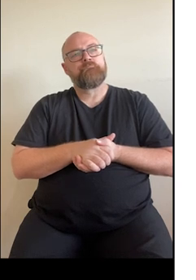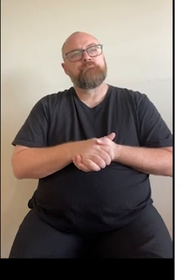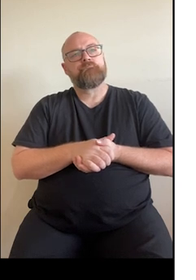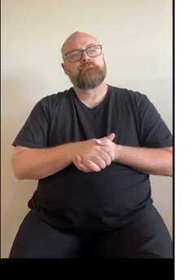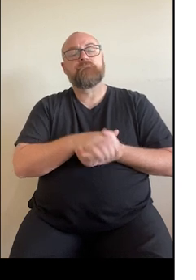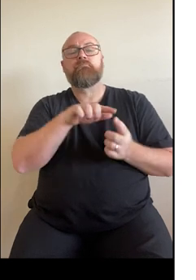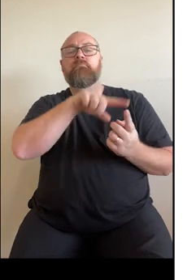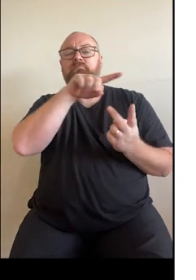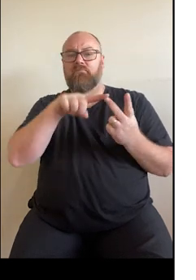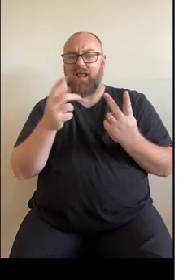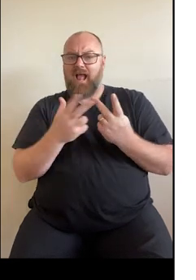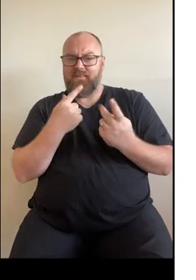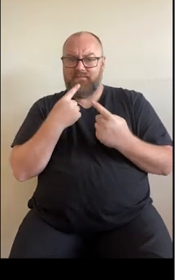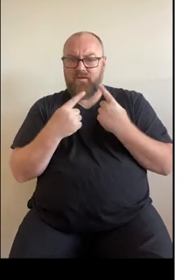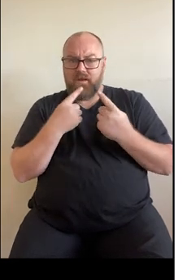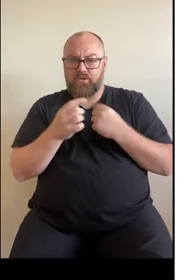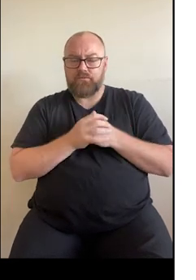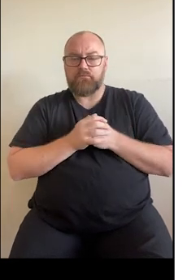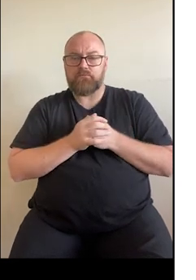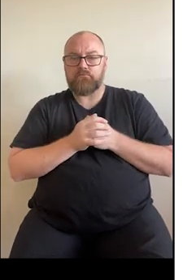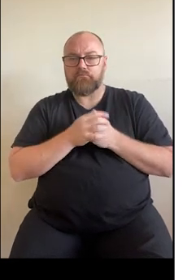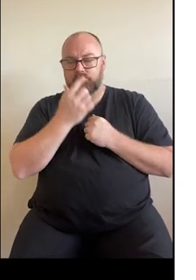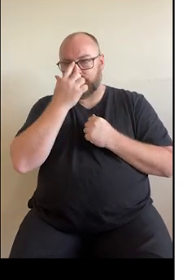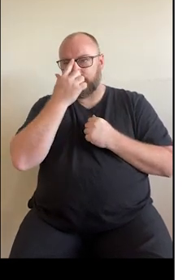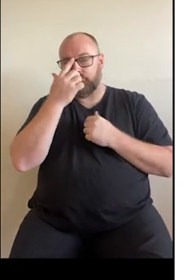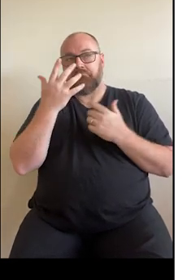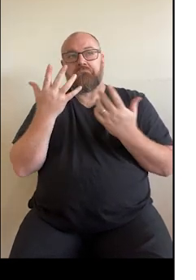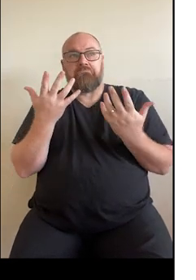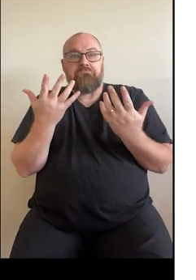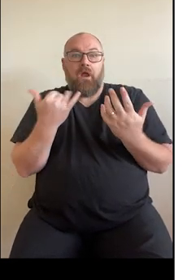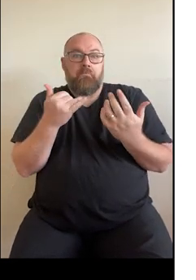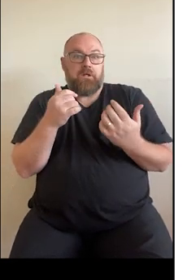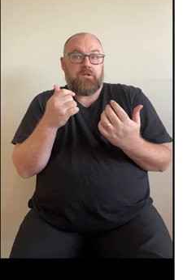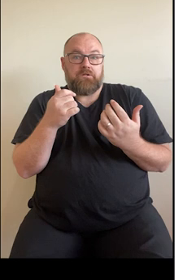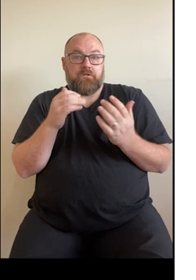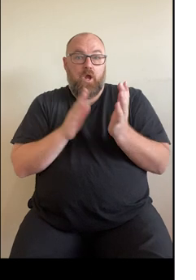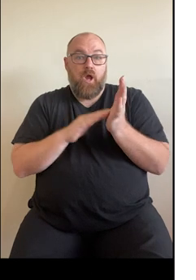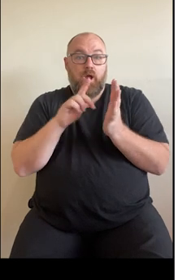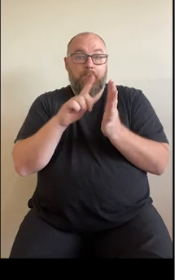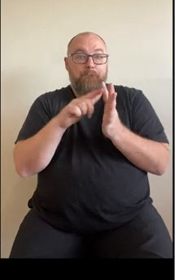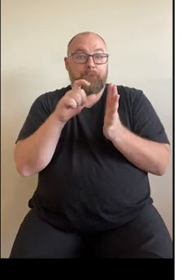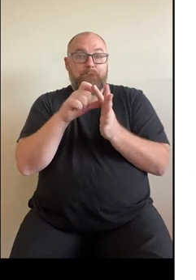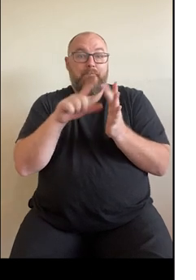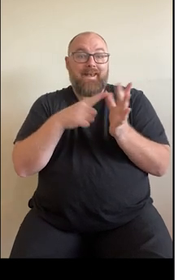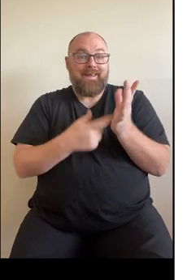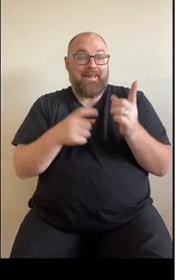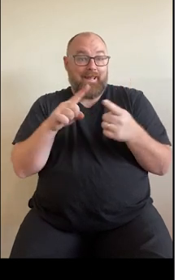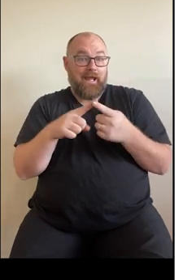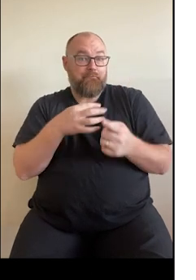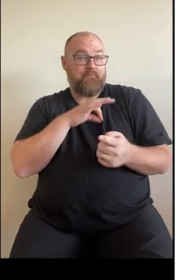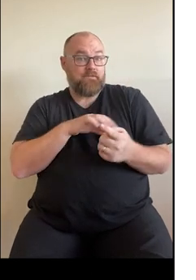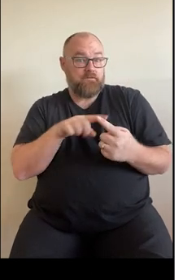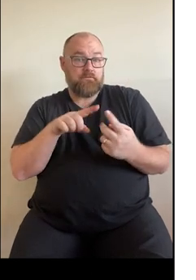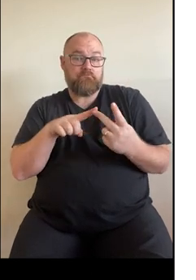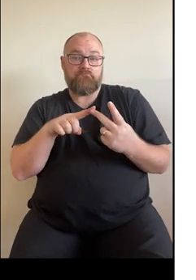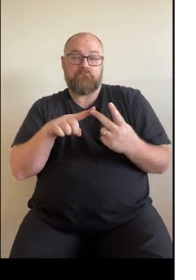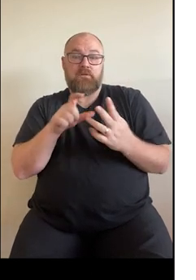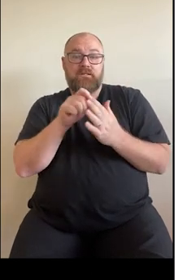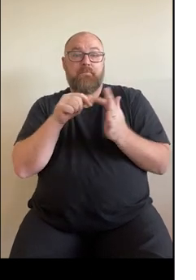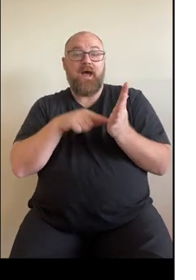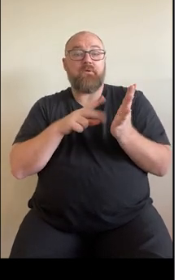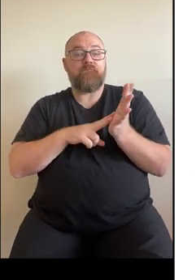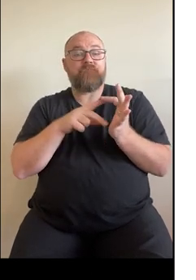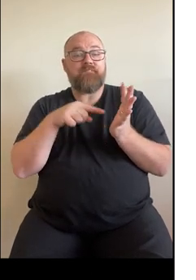Secondly, other information available in your record may come from the Medicare Benefits Schedule, Department of Veteran Affairs,